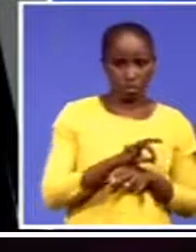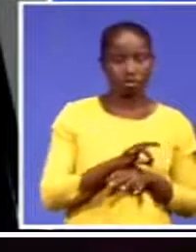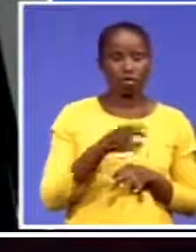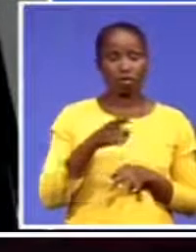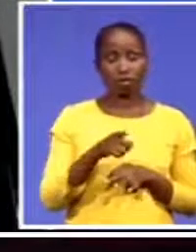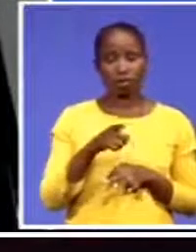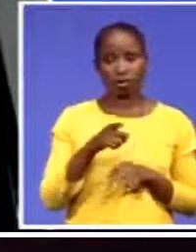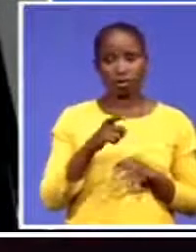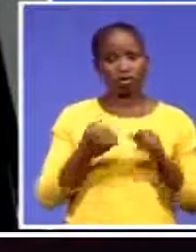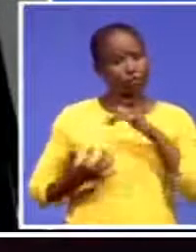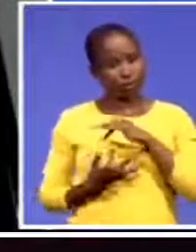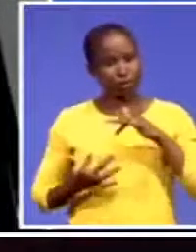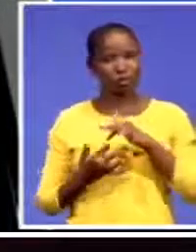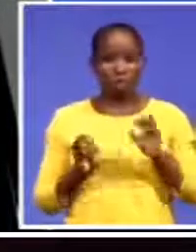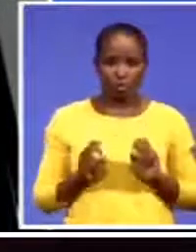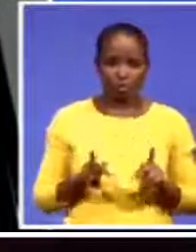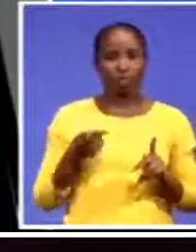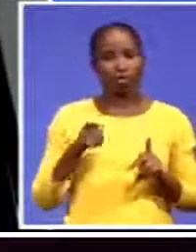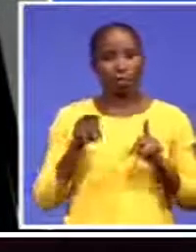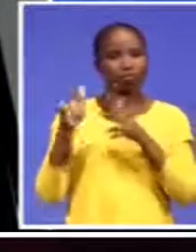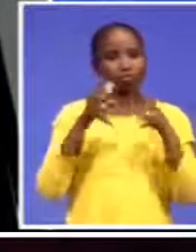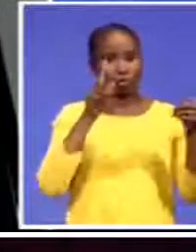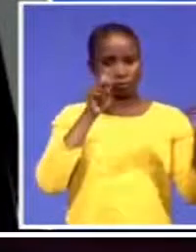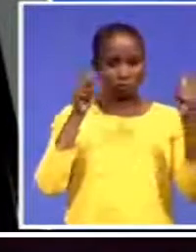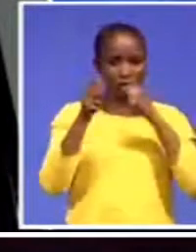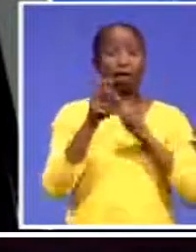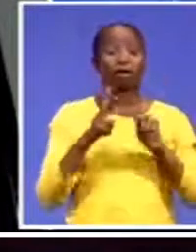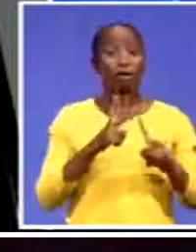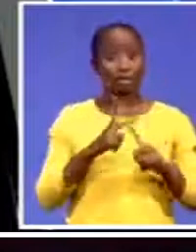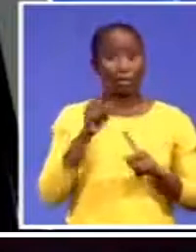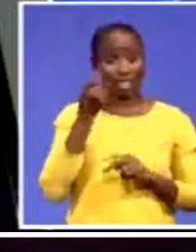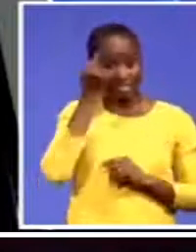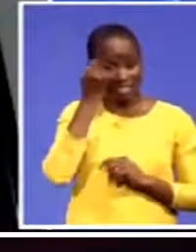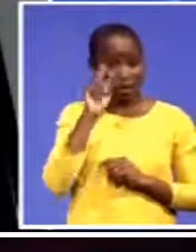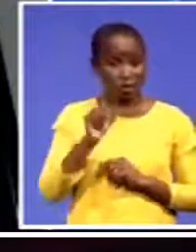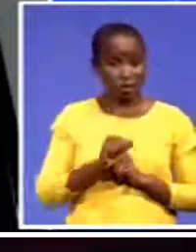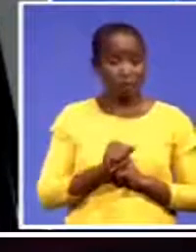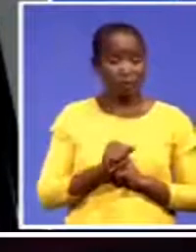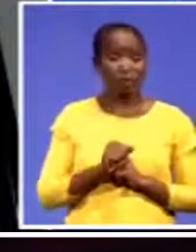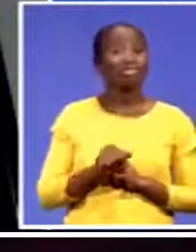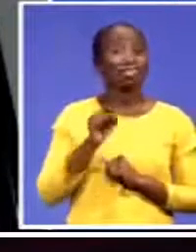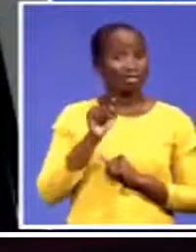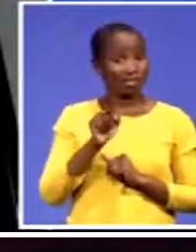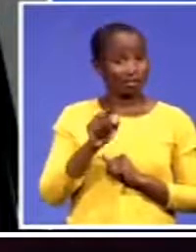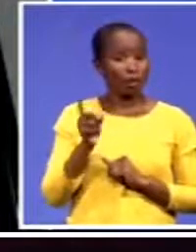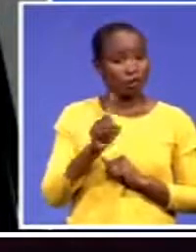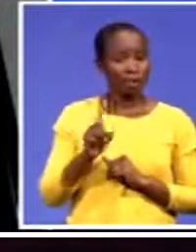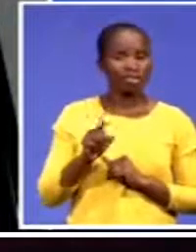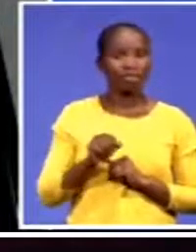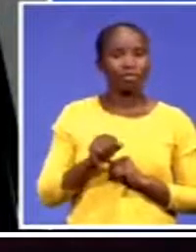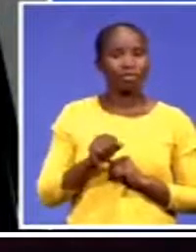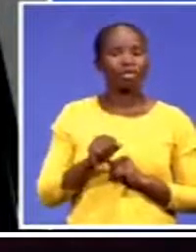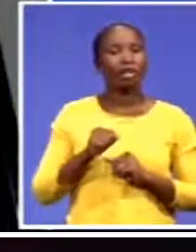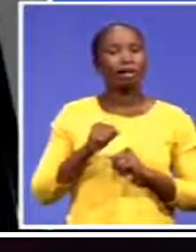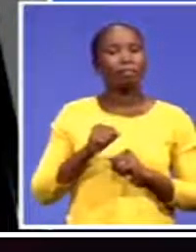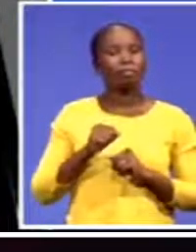change and also understand that, you know, we've only just got going. This is a generational project. Let's not have too many outside voices